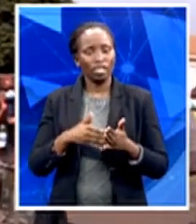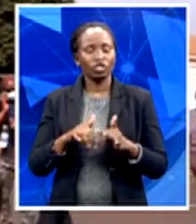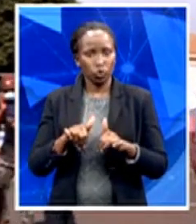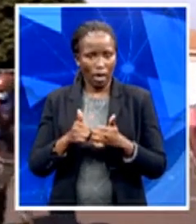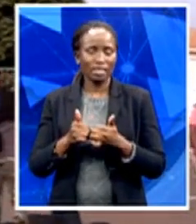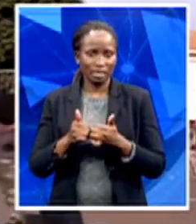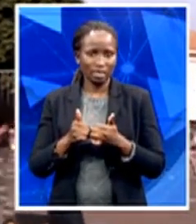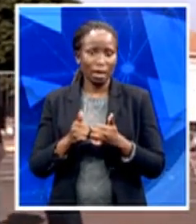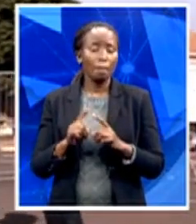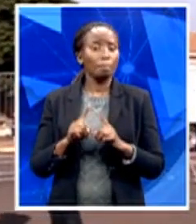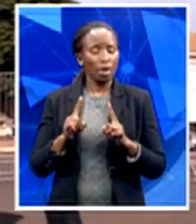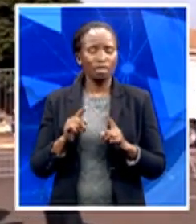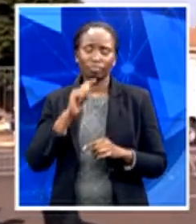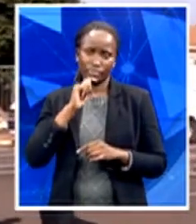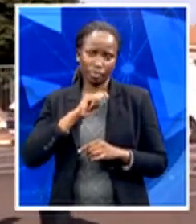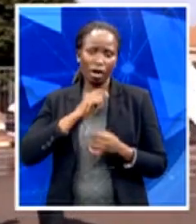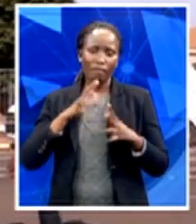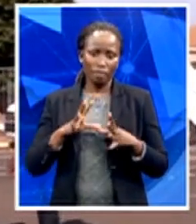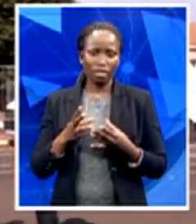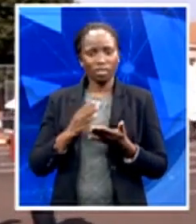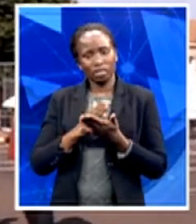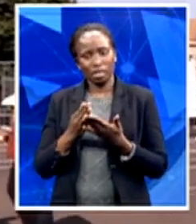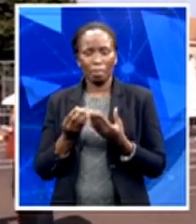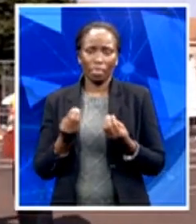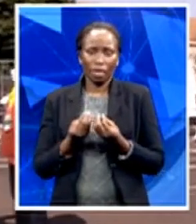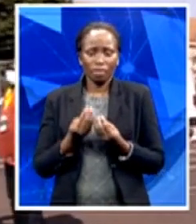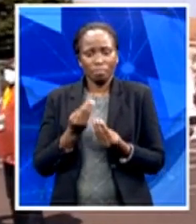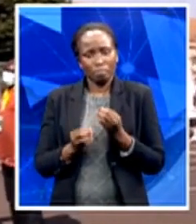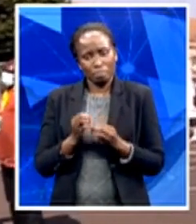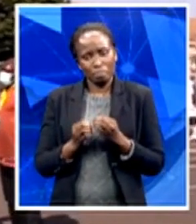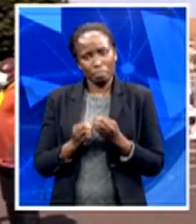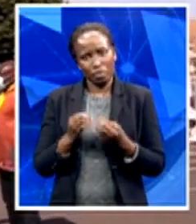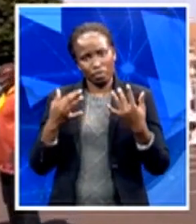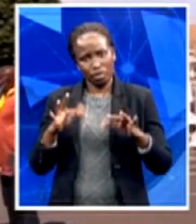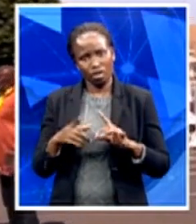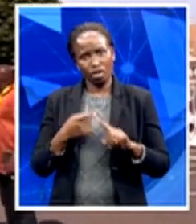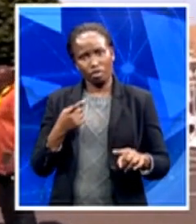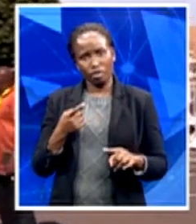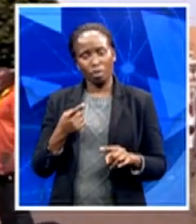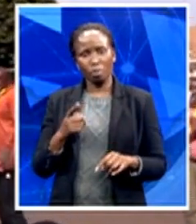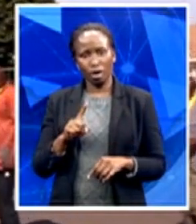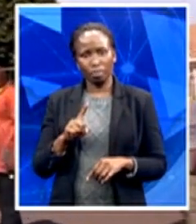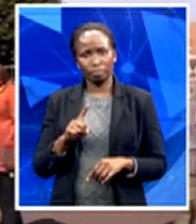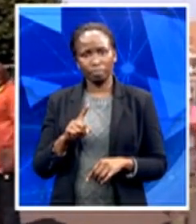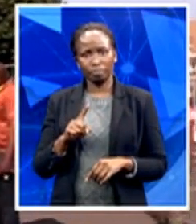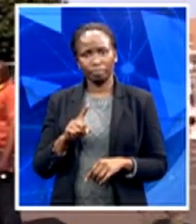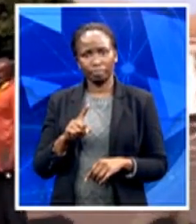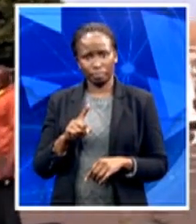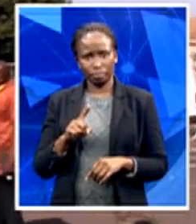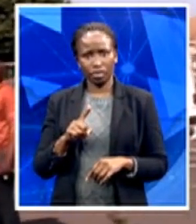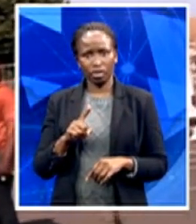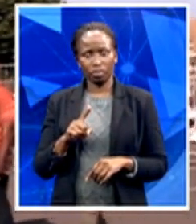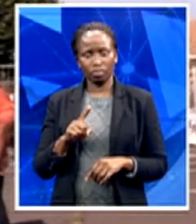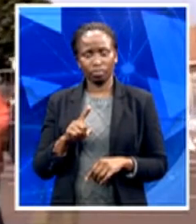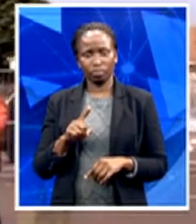put in place by a democratic government. But somewhat the